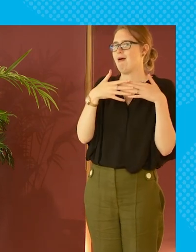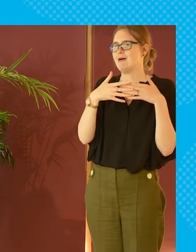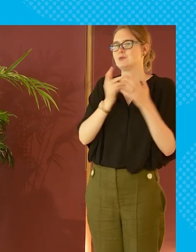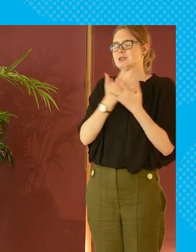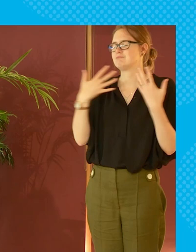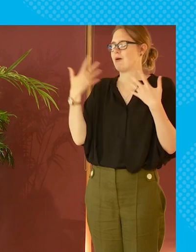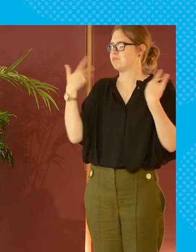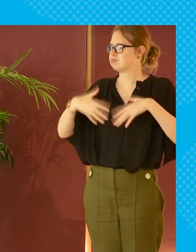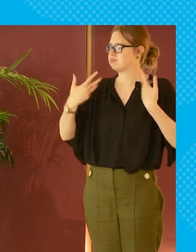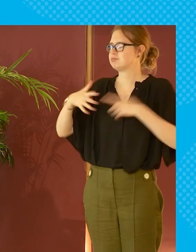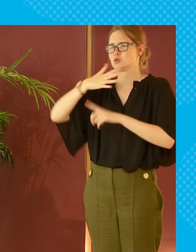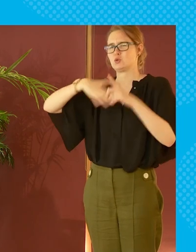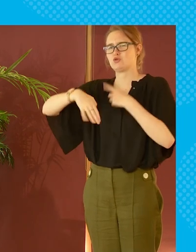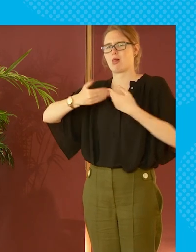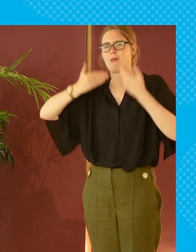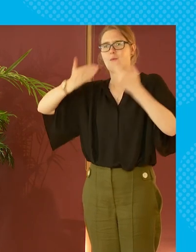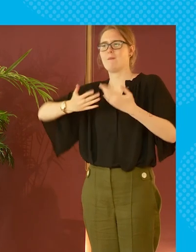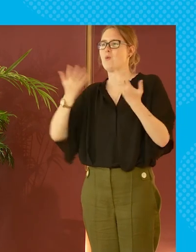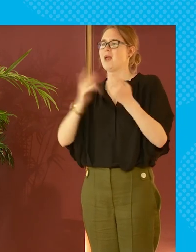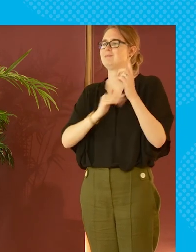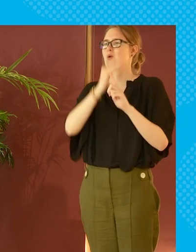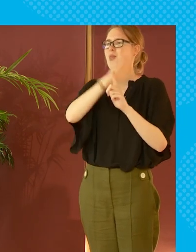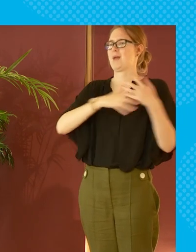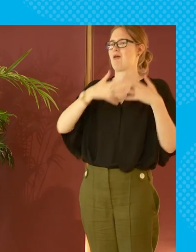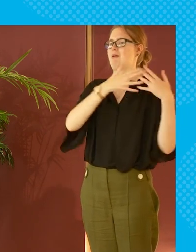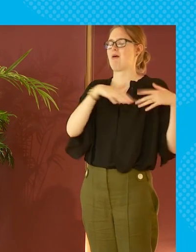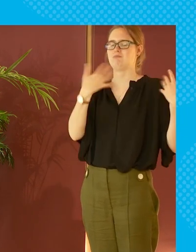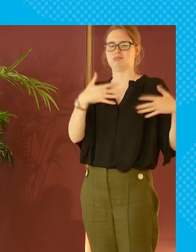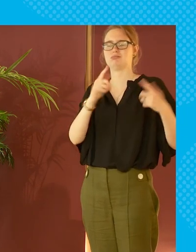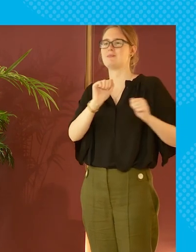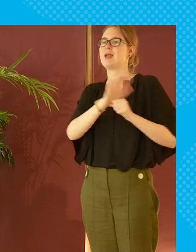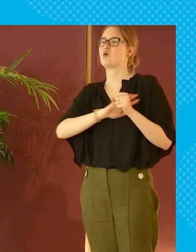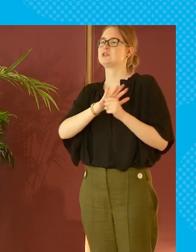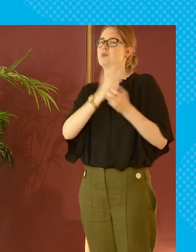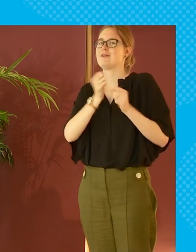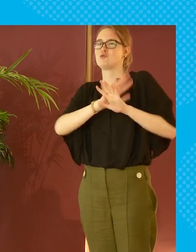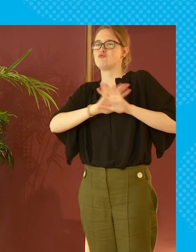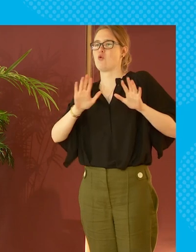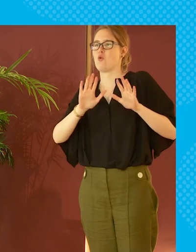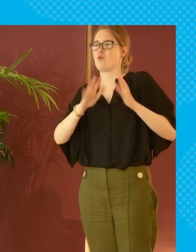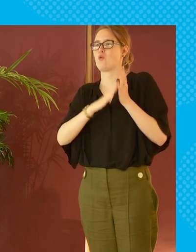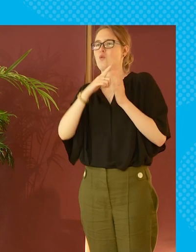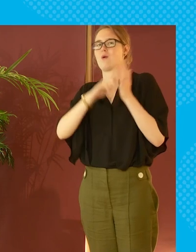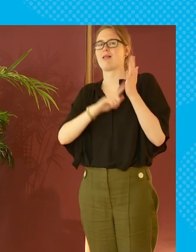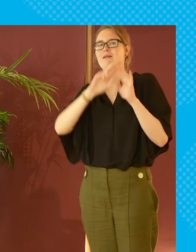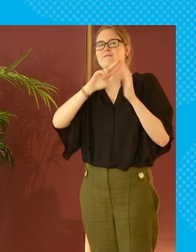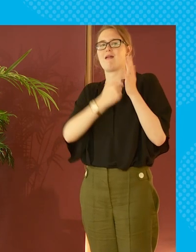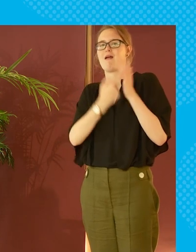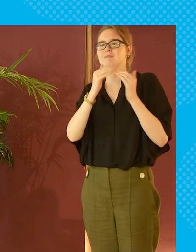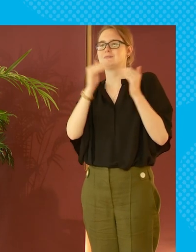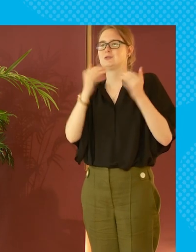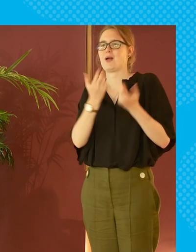there are lots of amazing social movements in north america but that is in a context when they have they have no welfare state